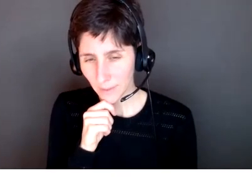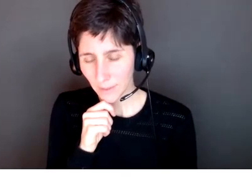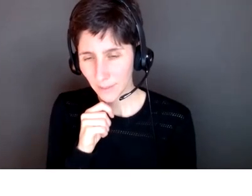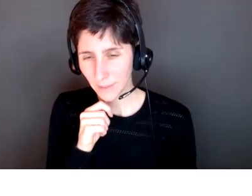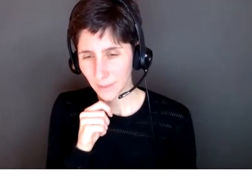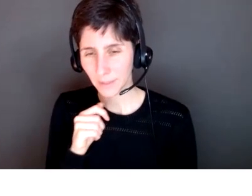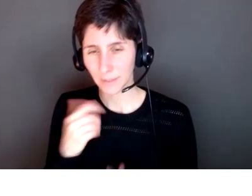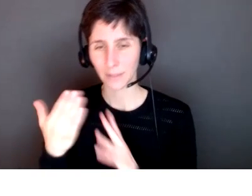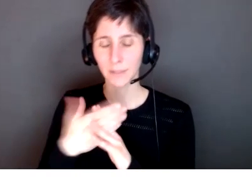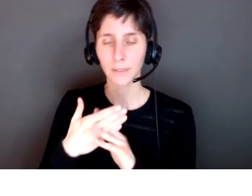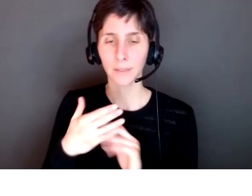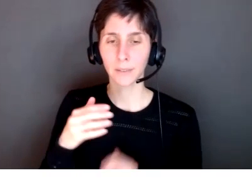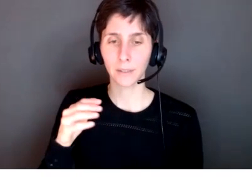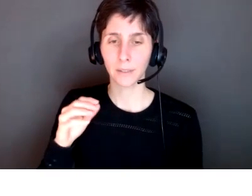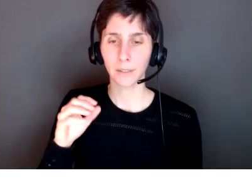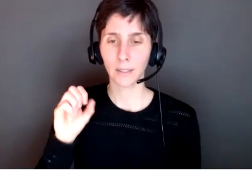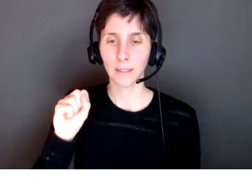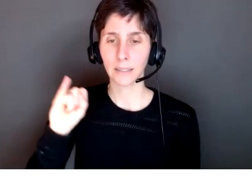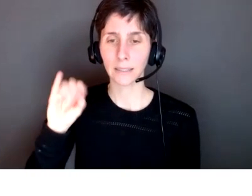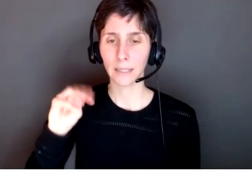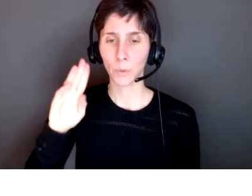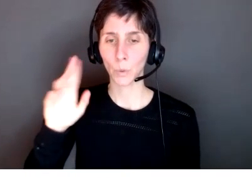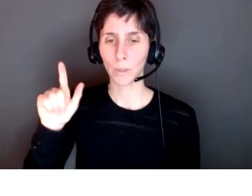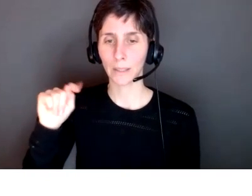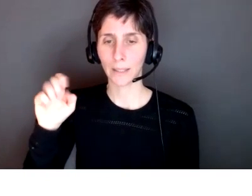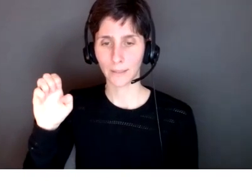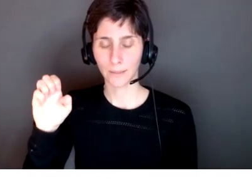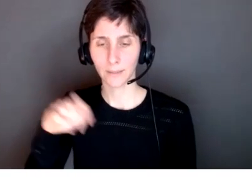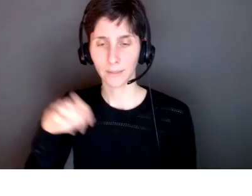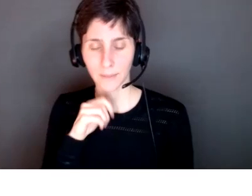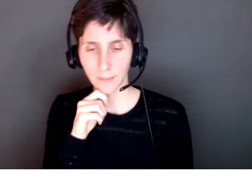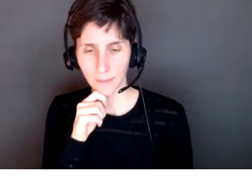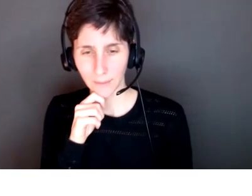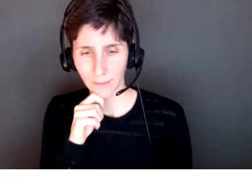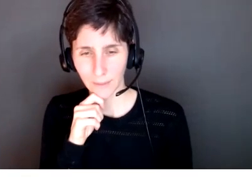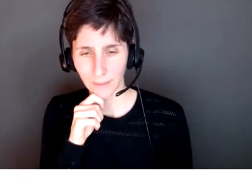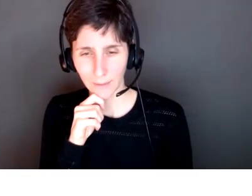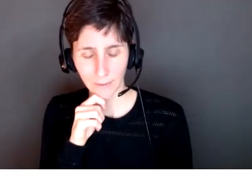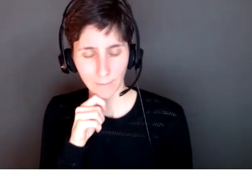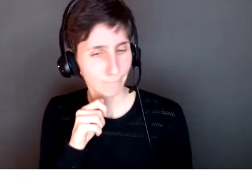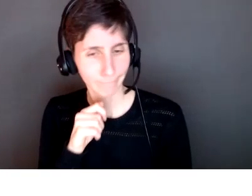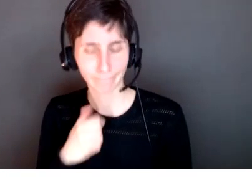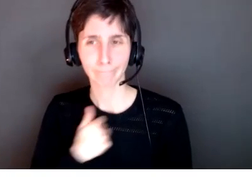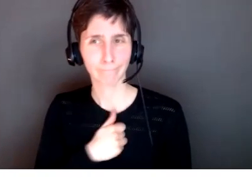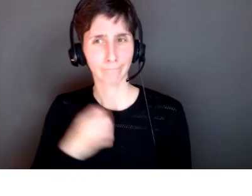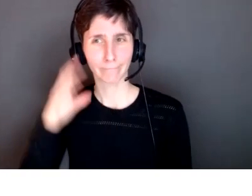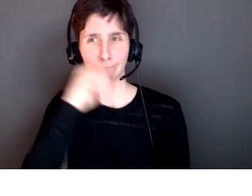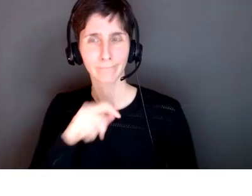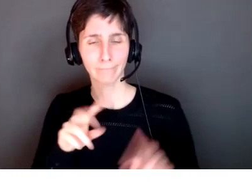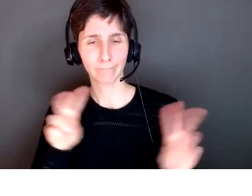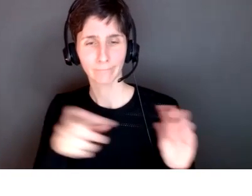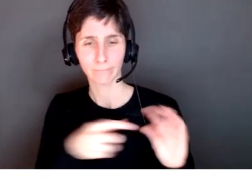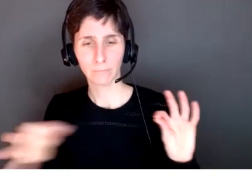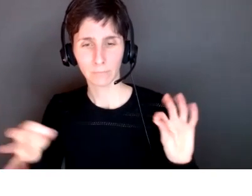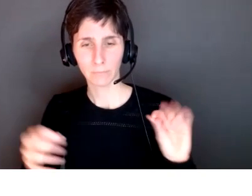simile easy as by yeah sorry yeah um and monica says i wonder if some fairy tales